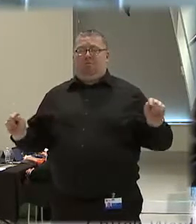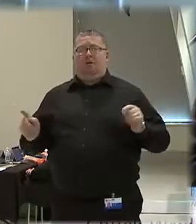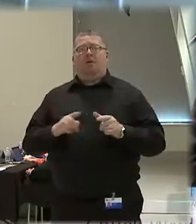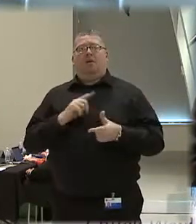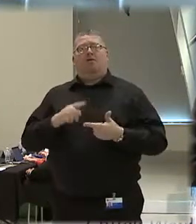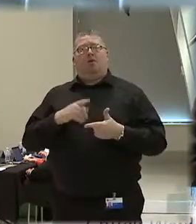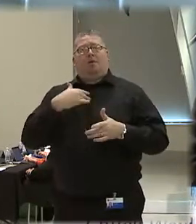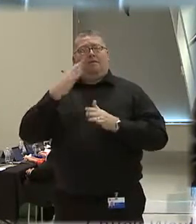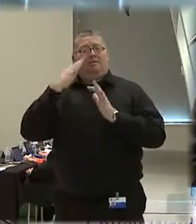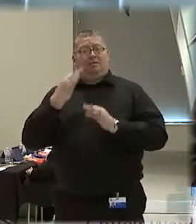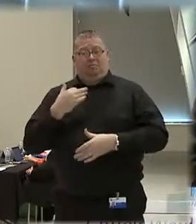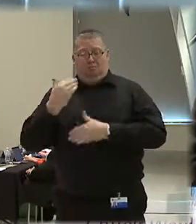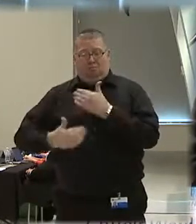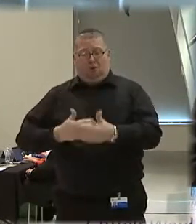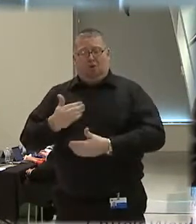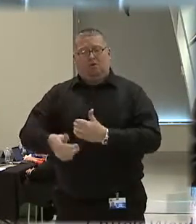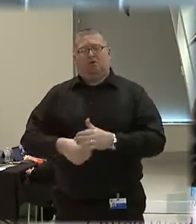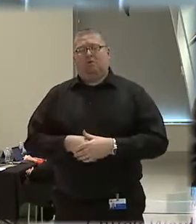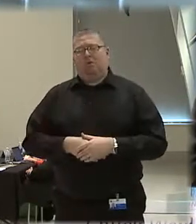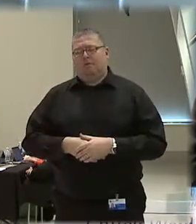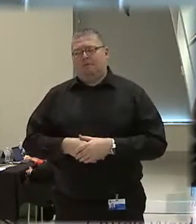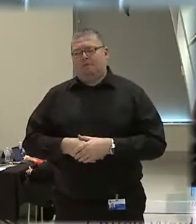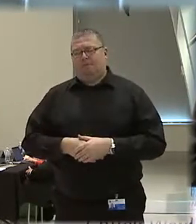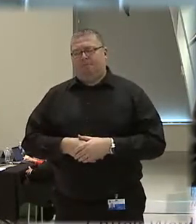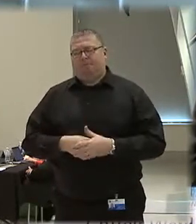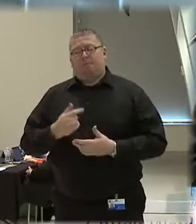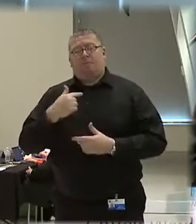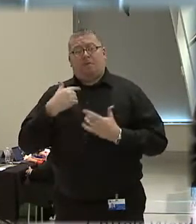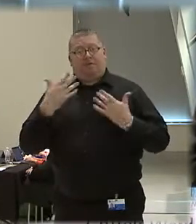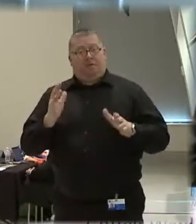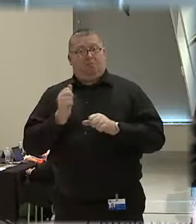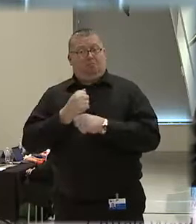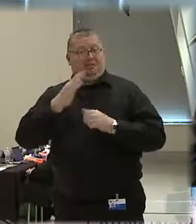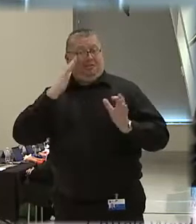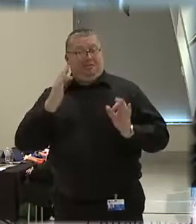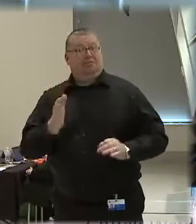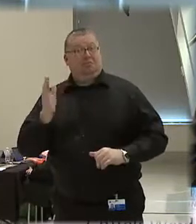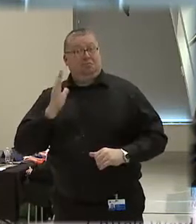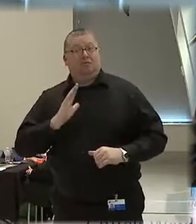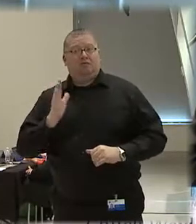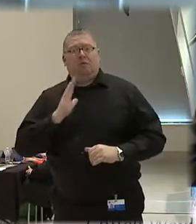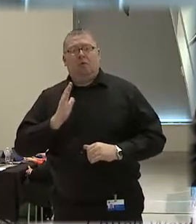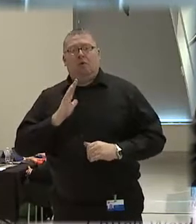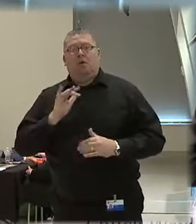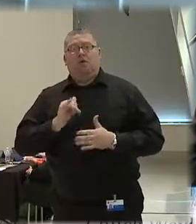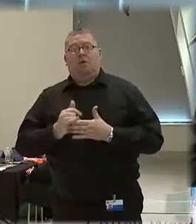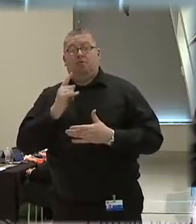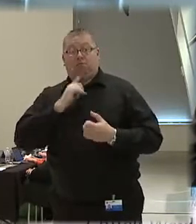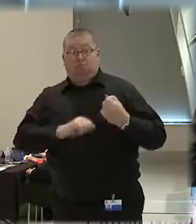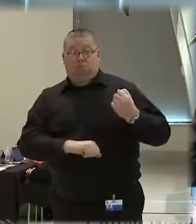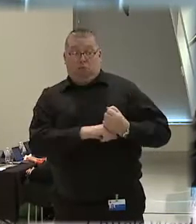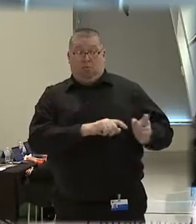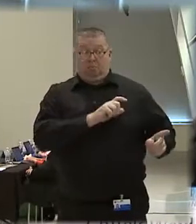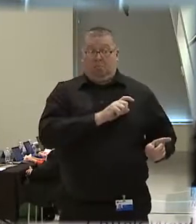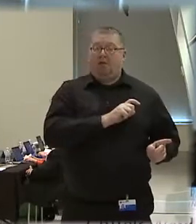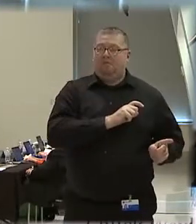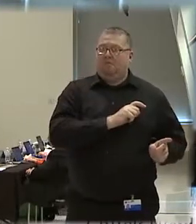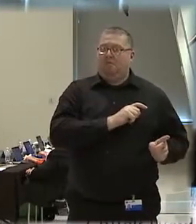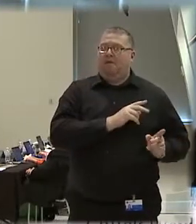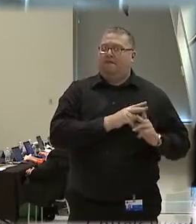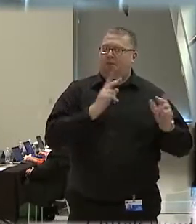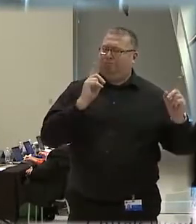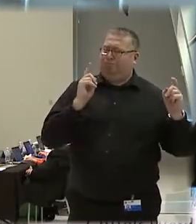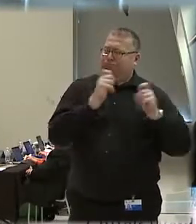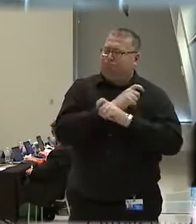decision as you see it. I've made decisions which were in support of law enforcement in a very complex